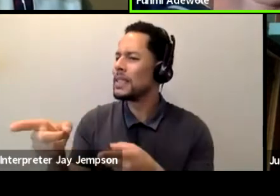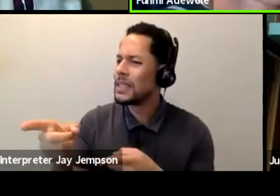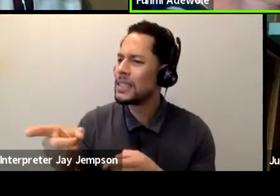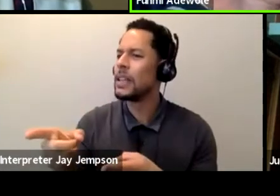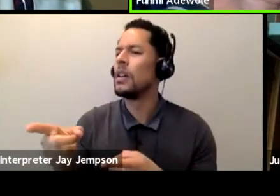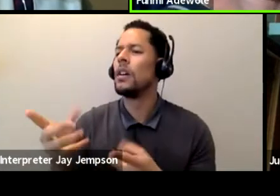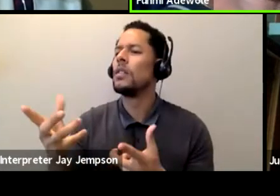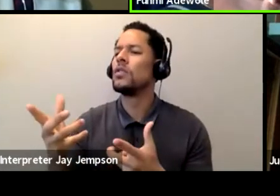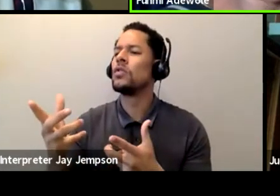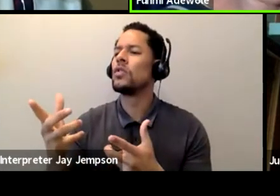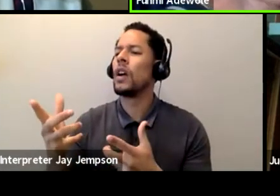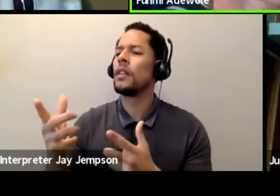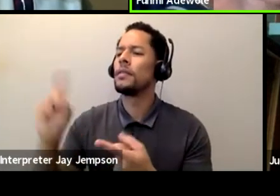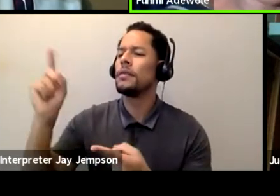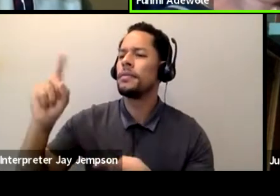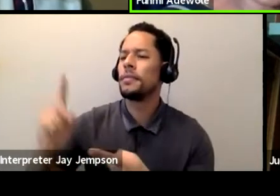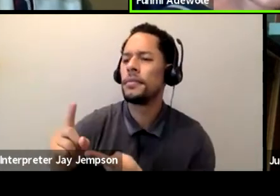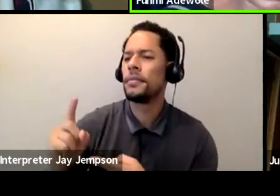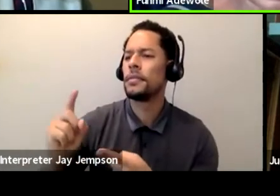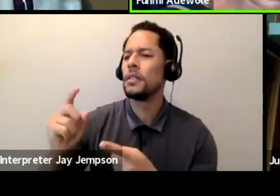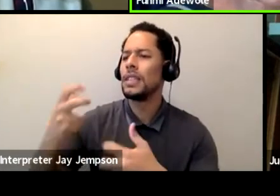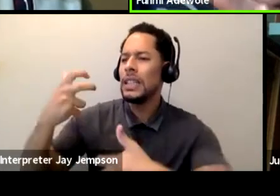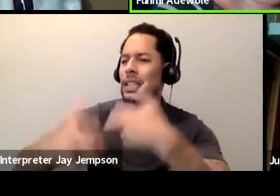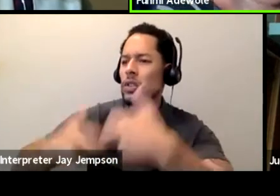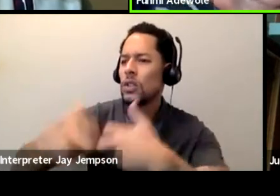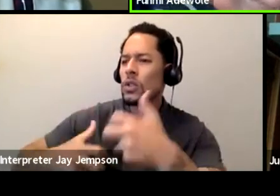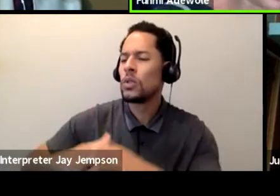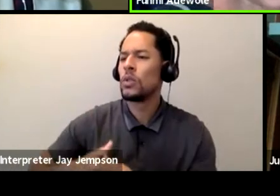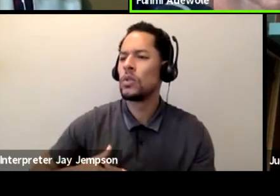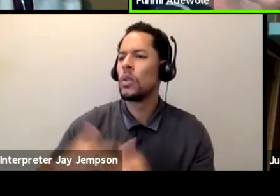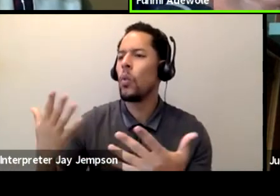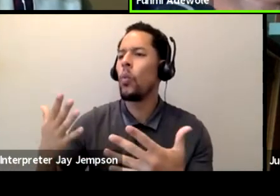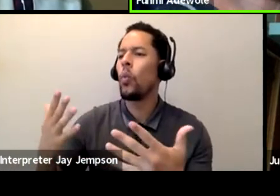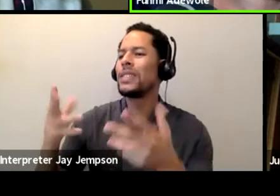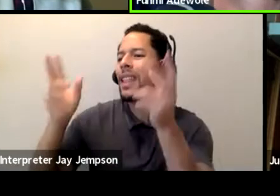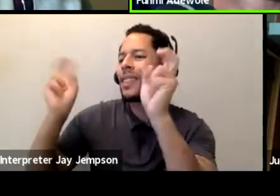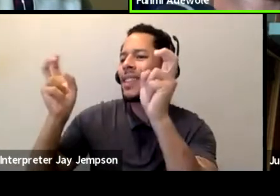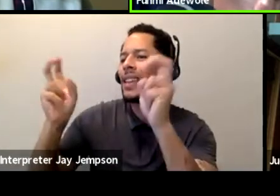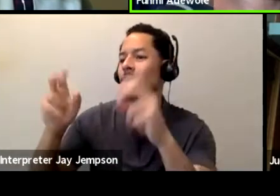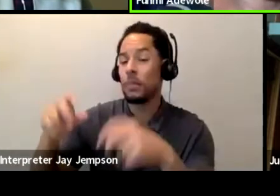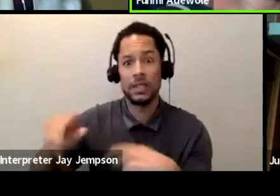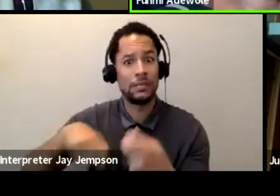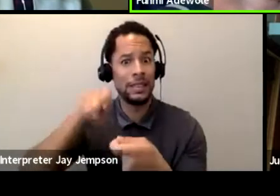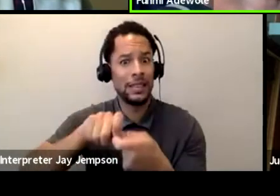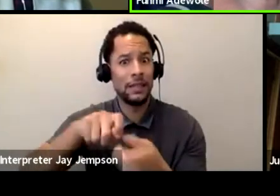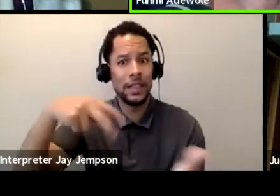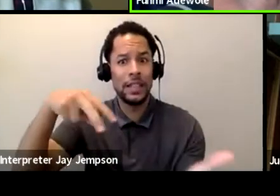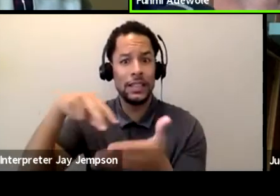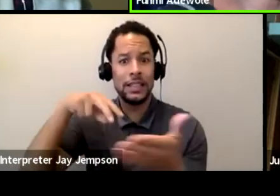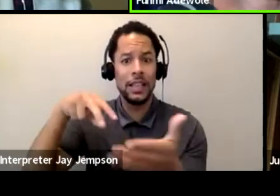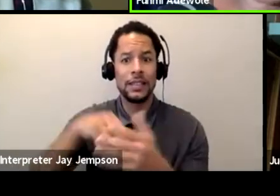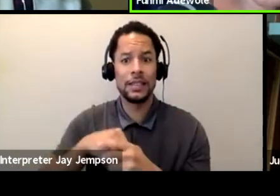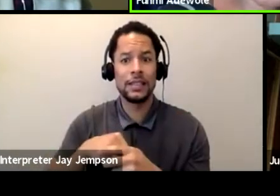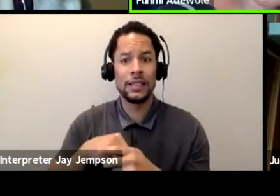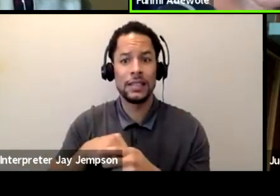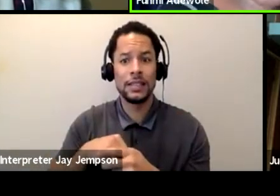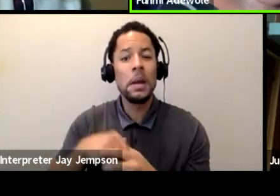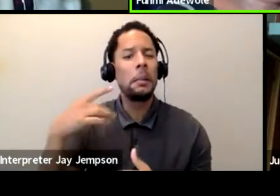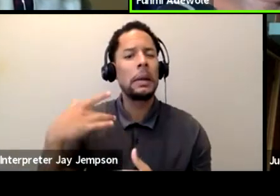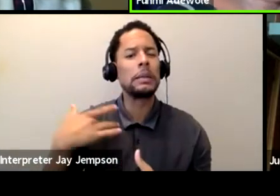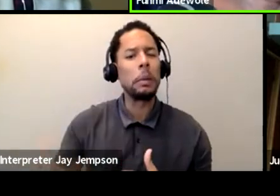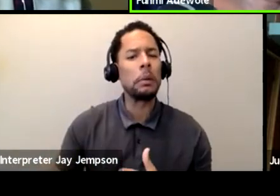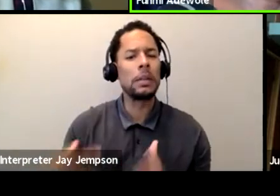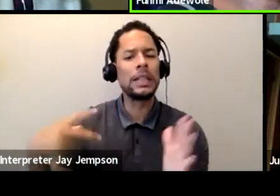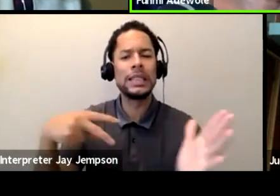define themselves in terms of their themes or their aesthetics, especially in dance? Because sometimes dancers are not using many words.